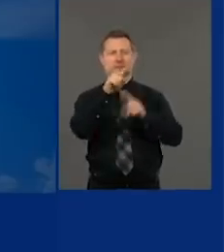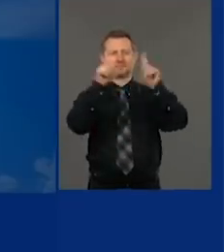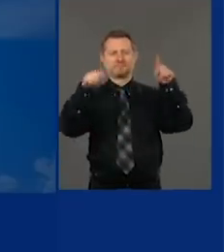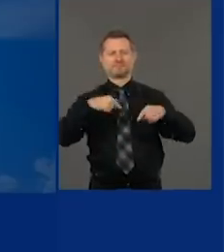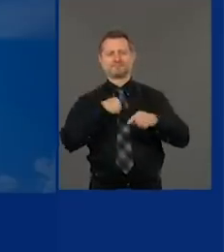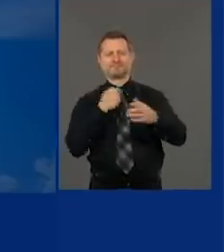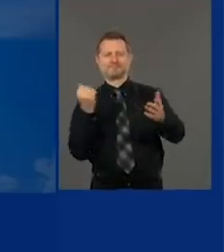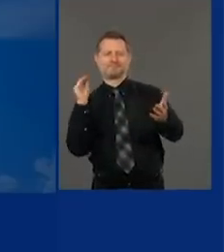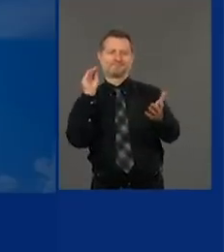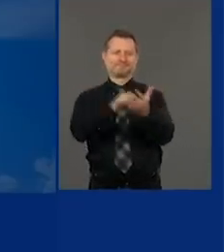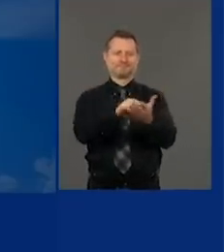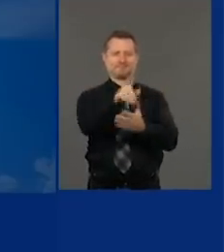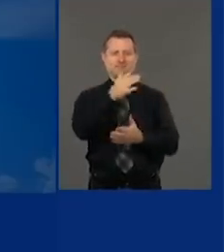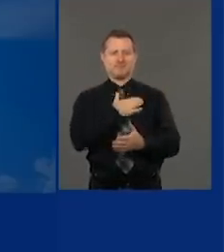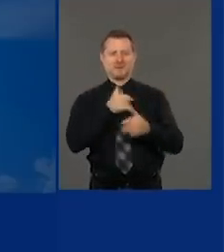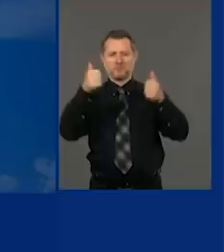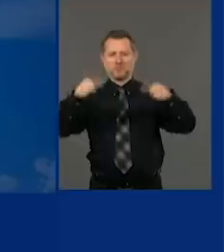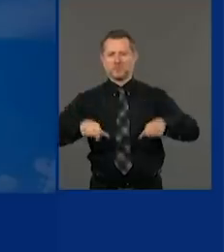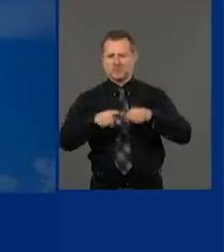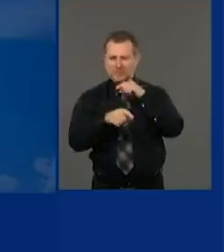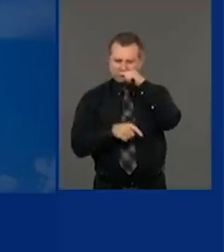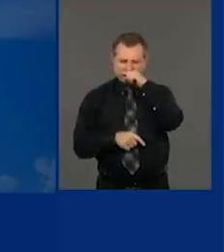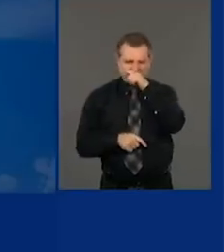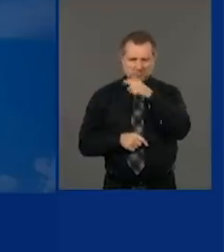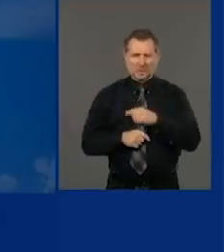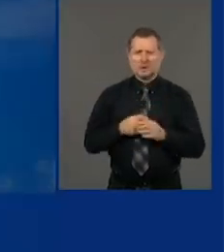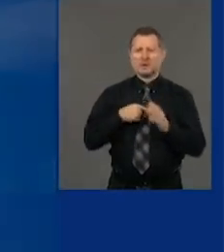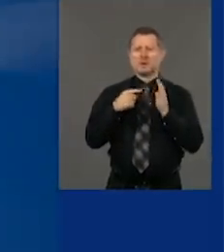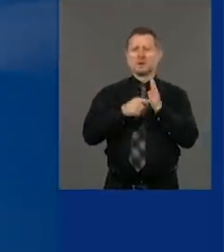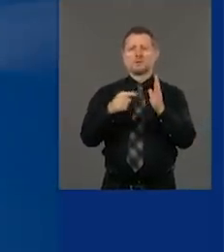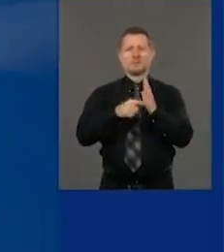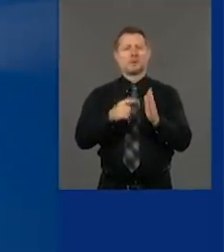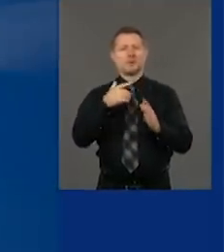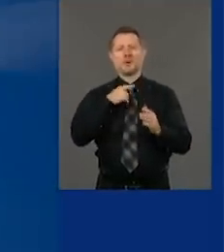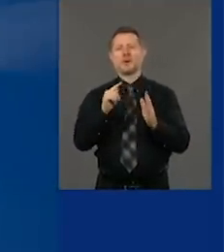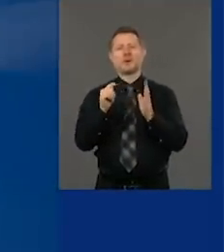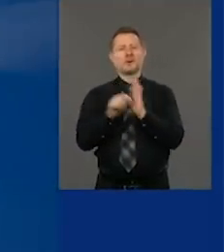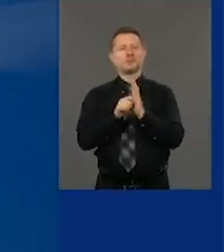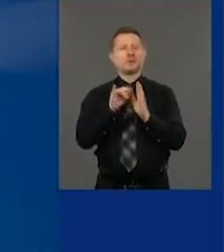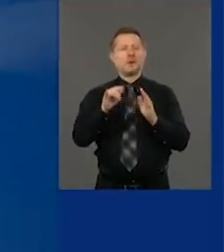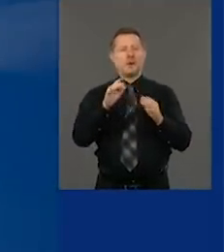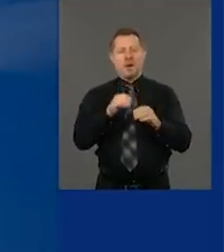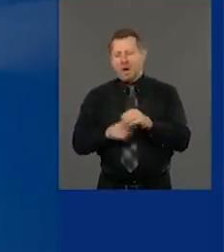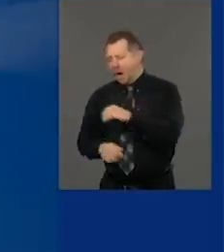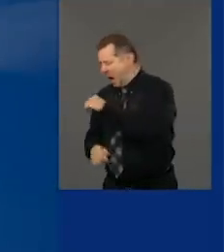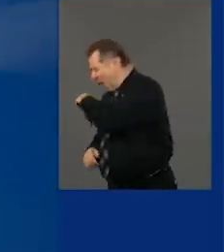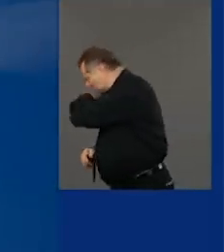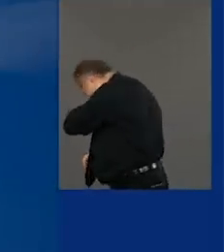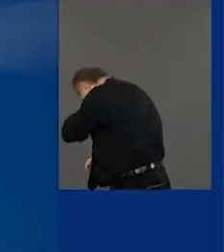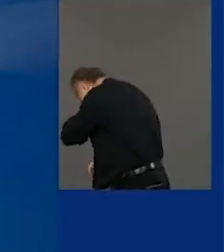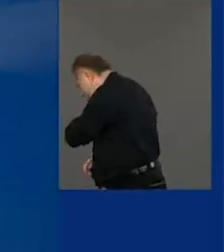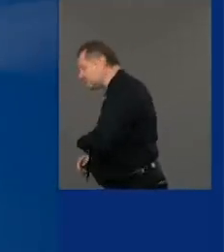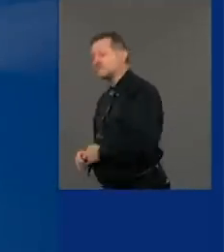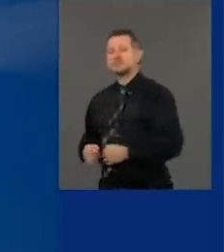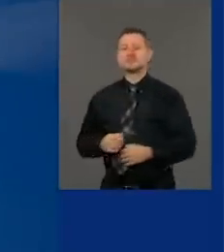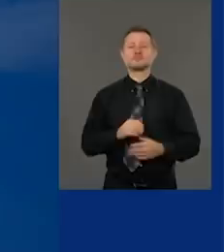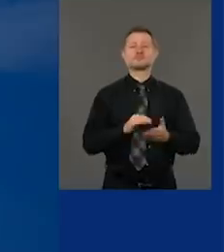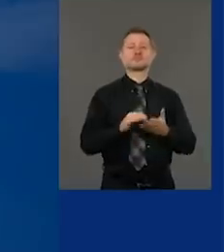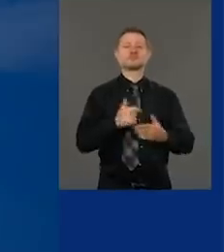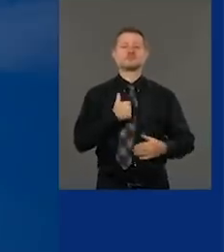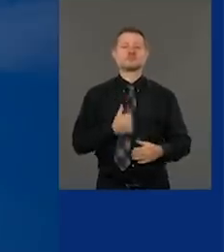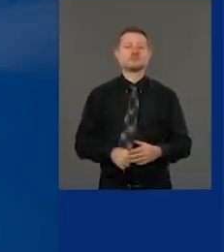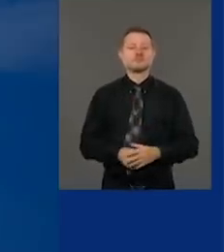what we went through with COVID. And I think the general shape is